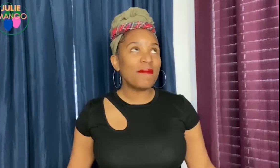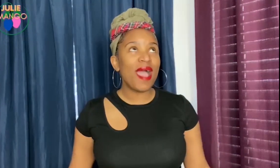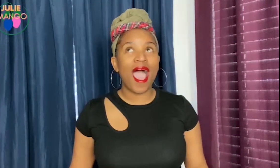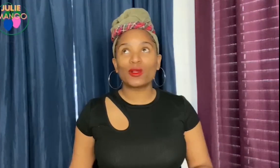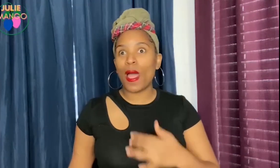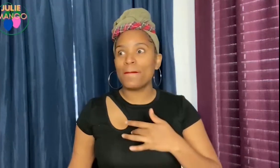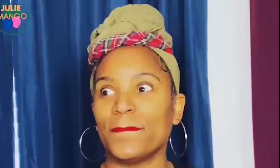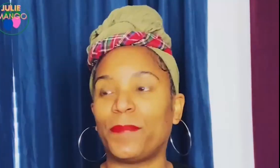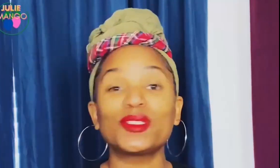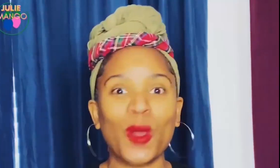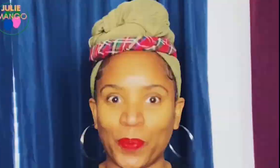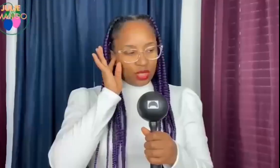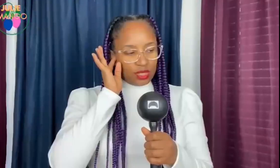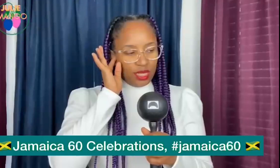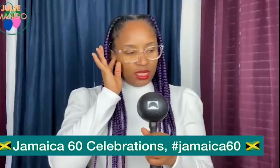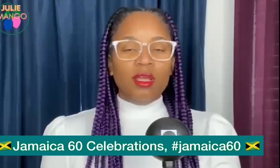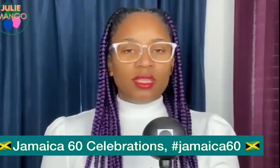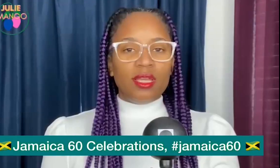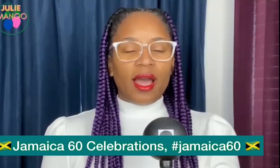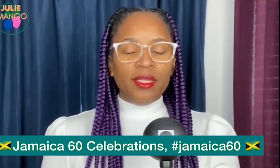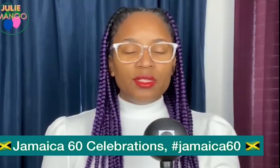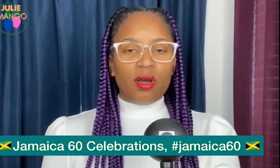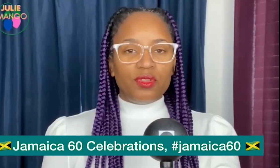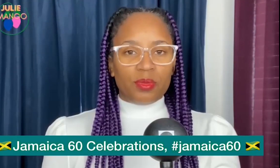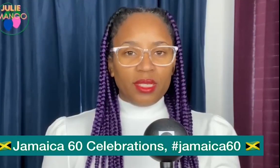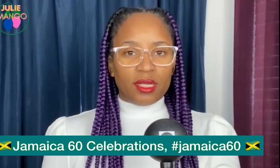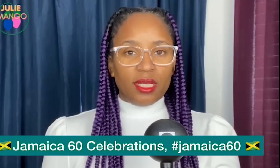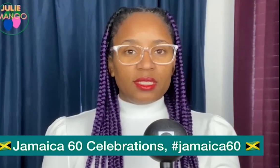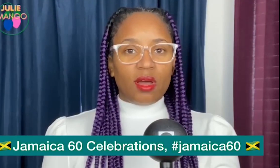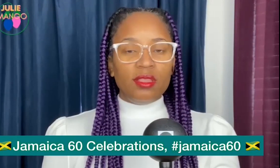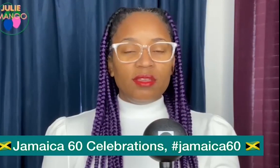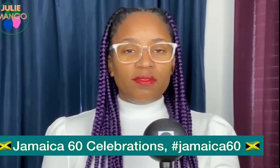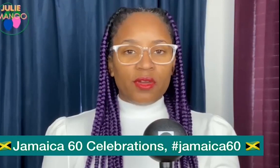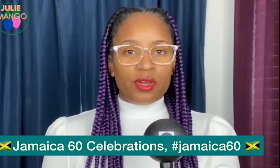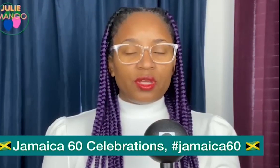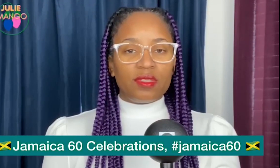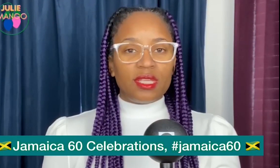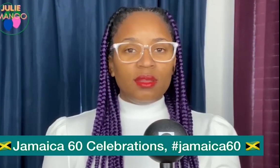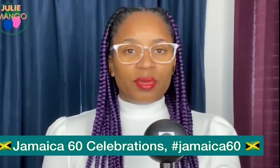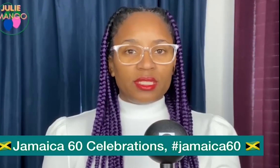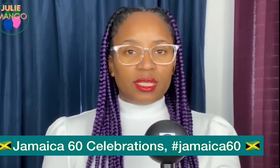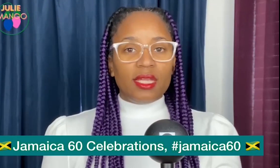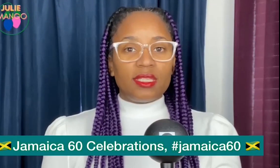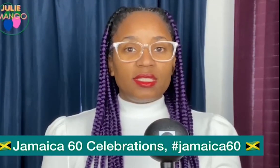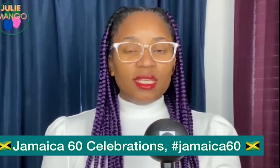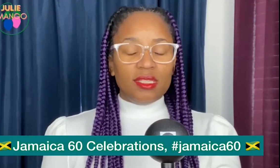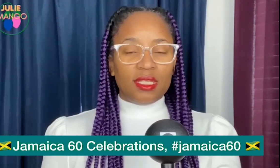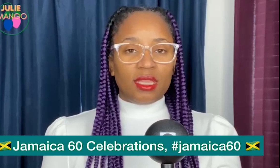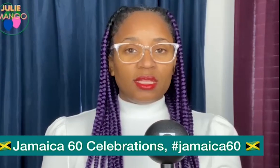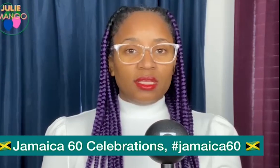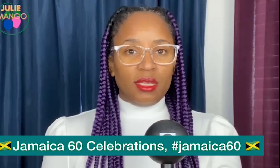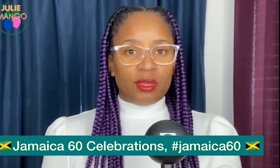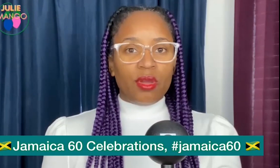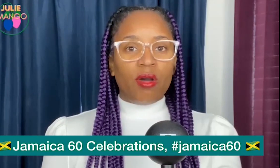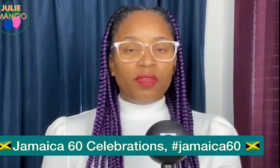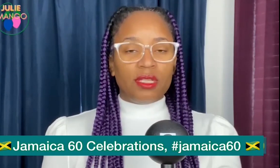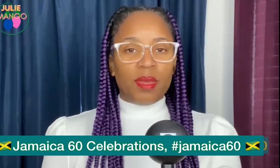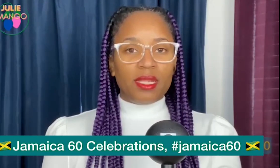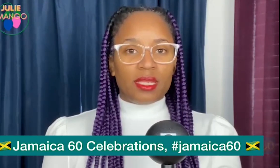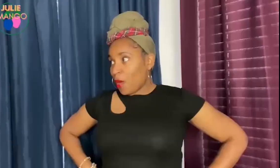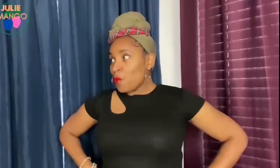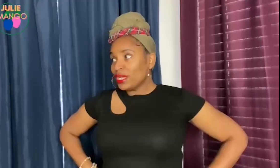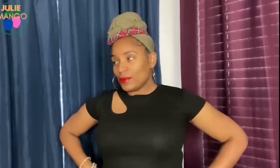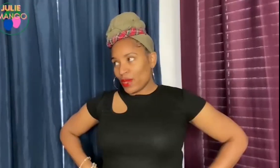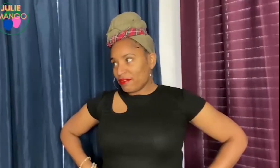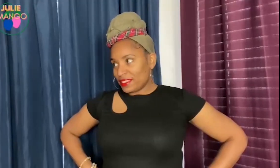I feel like my heart going to bust up just in. The island of Jamaica is on the verge of celebrating its 60th year of